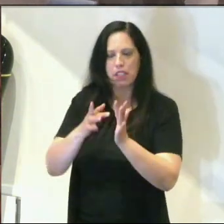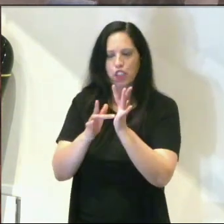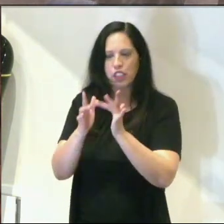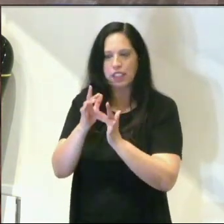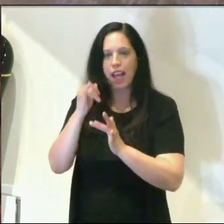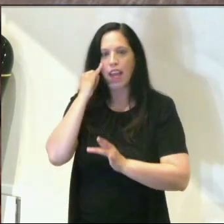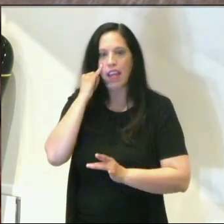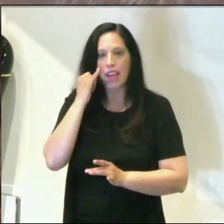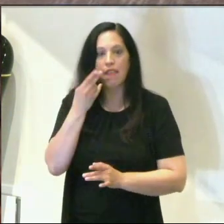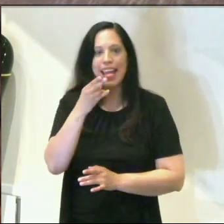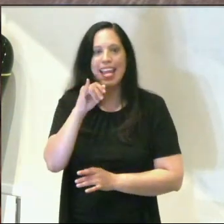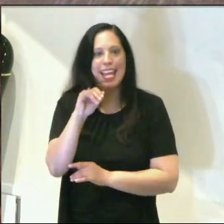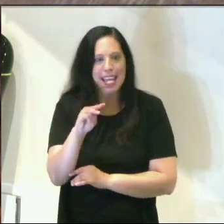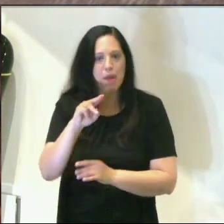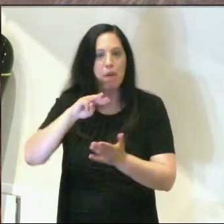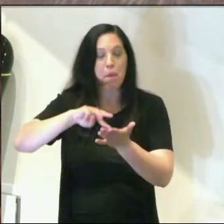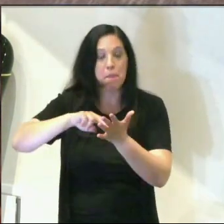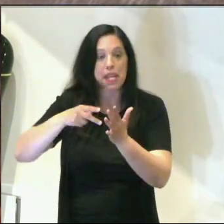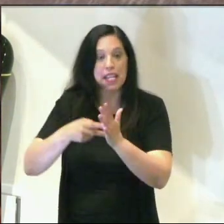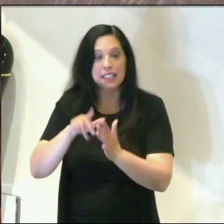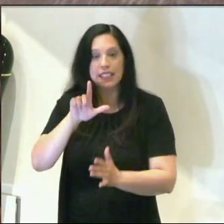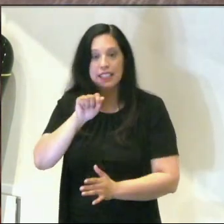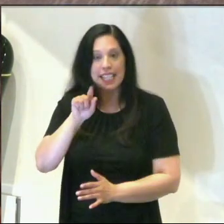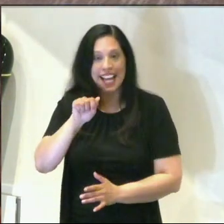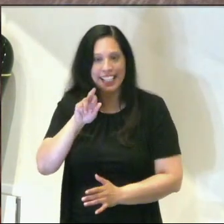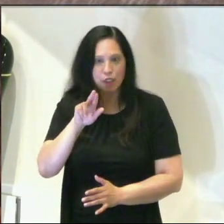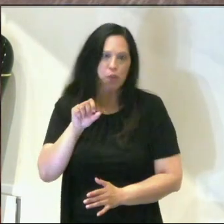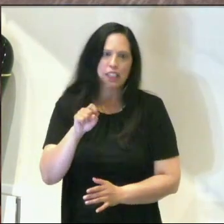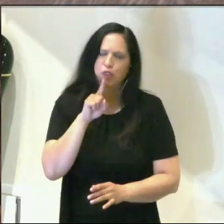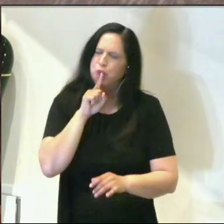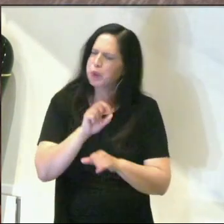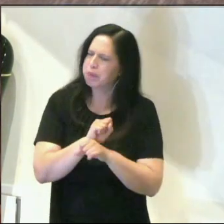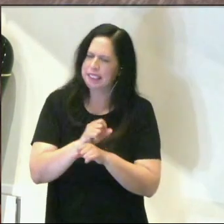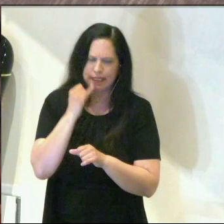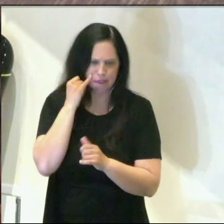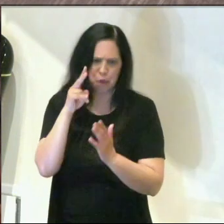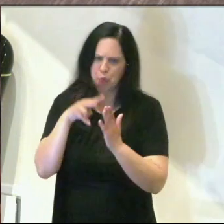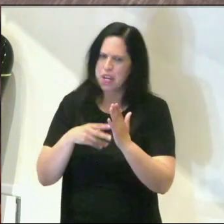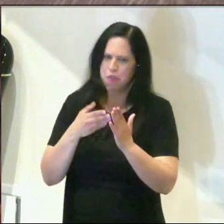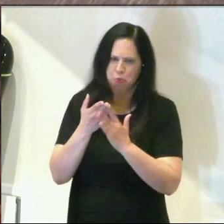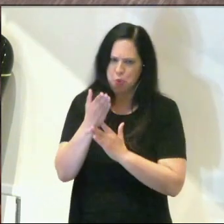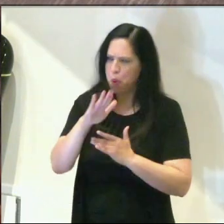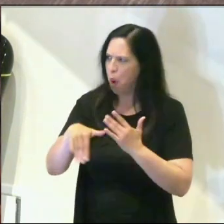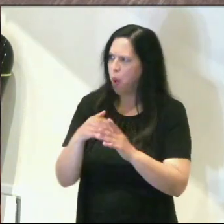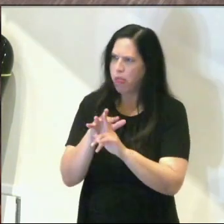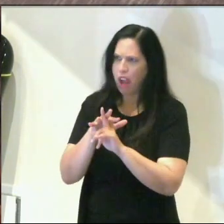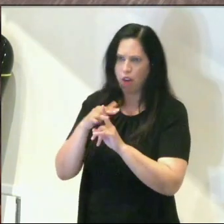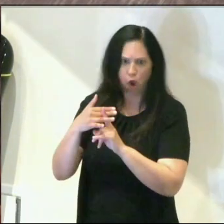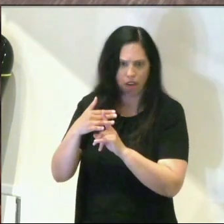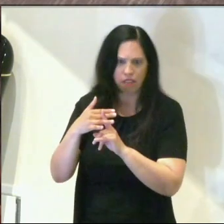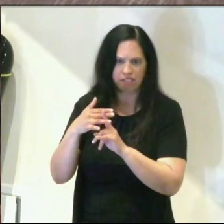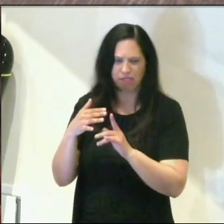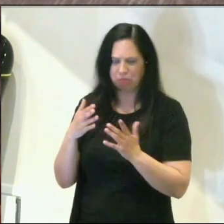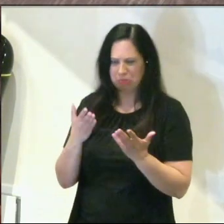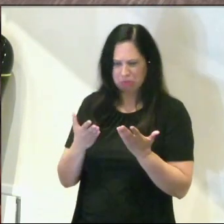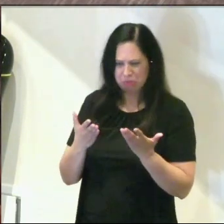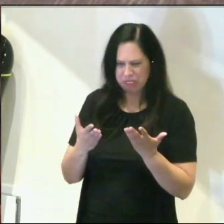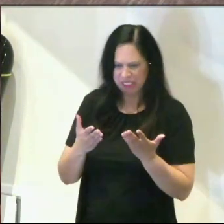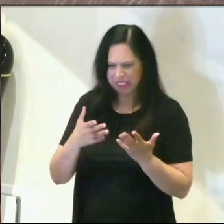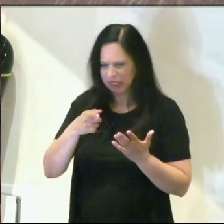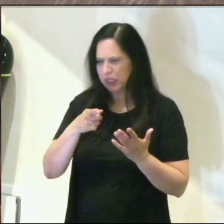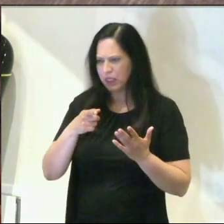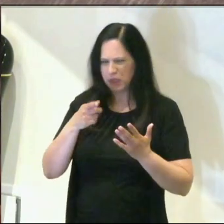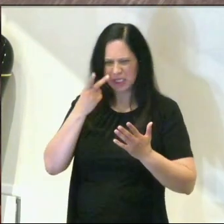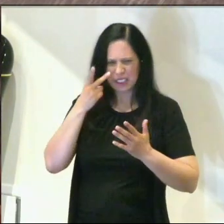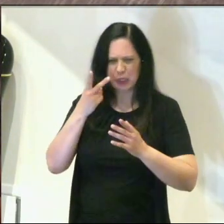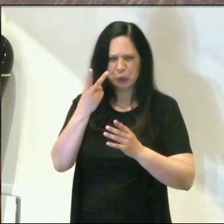If him is Lazarus, and honestly, if you read through the context of it, because it's just like